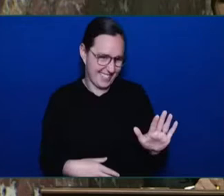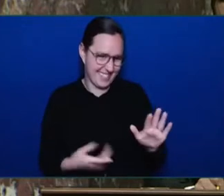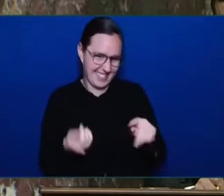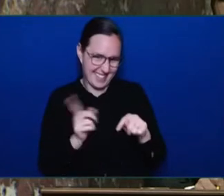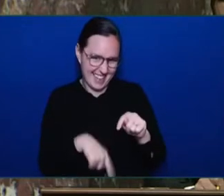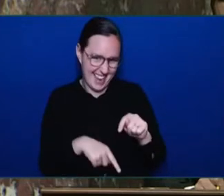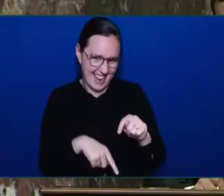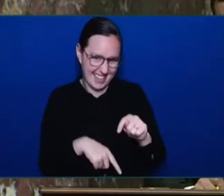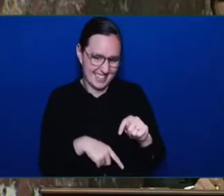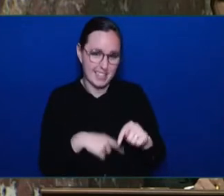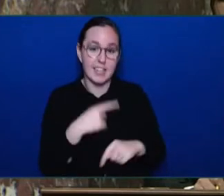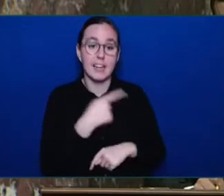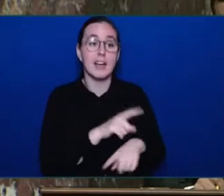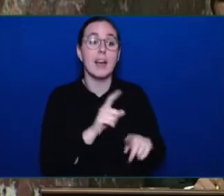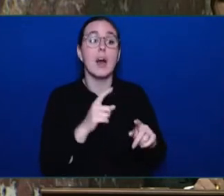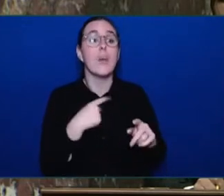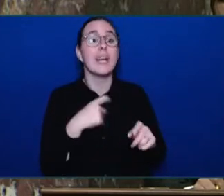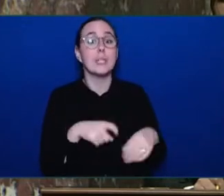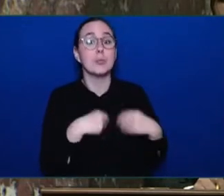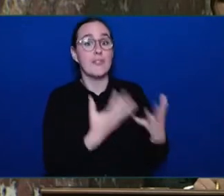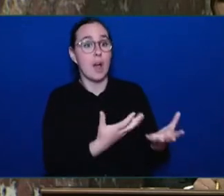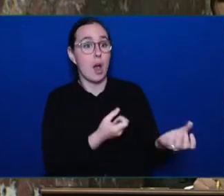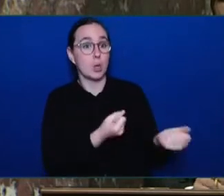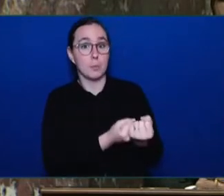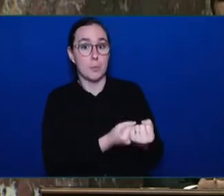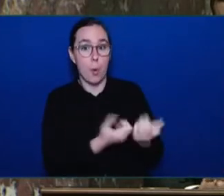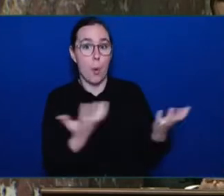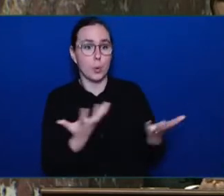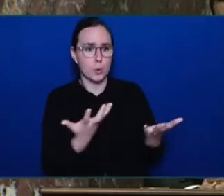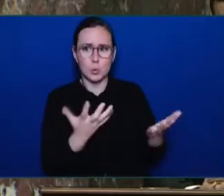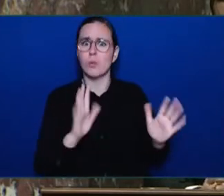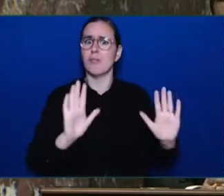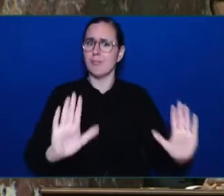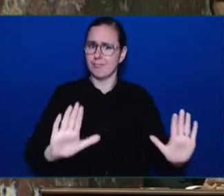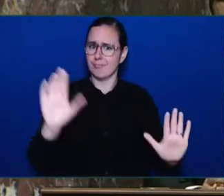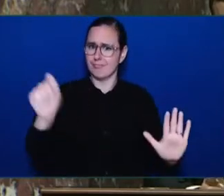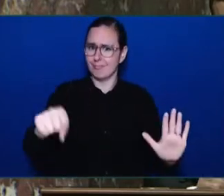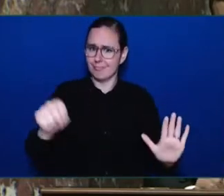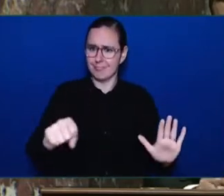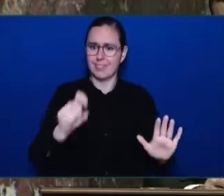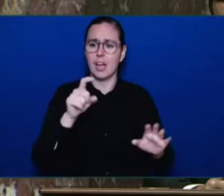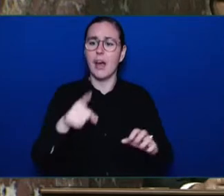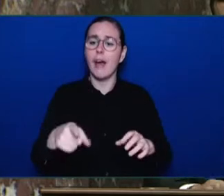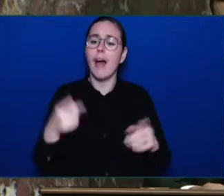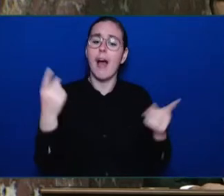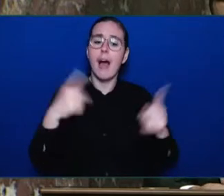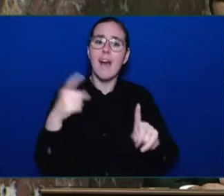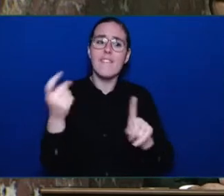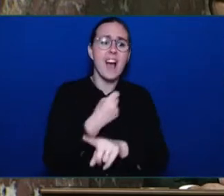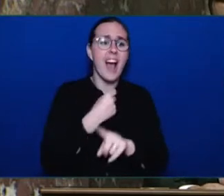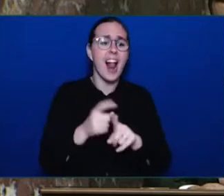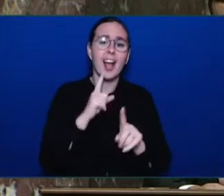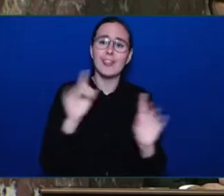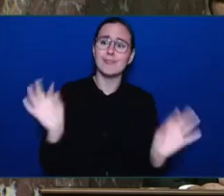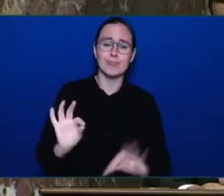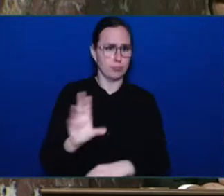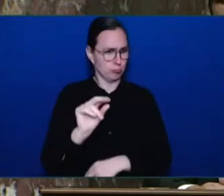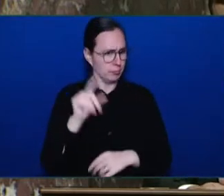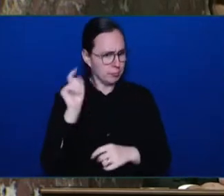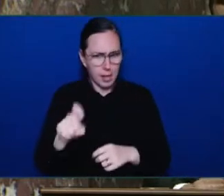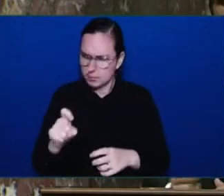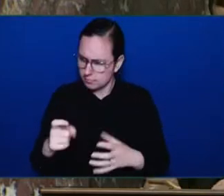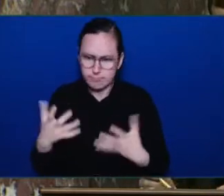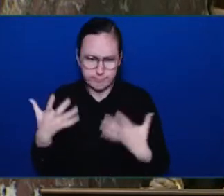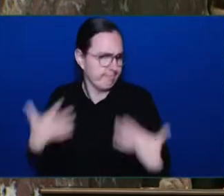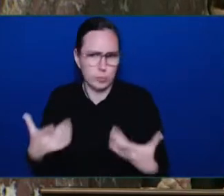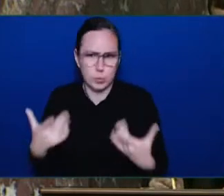prosecute, but also tough on the causes of crime. Mr. Speaker, I should point out that we have increased since we became government the budget of the